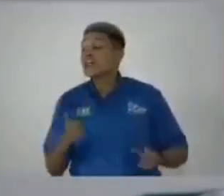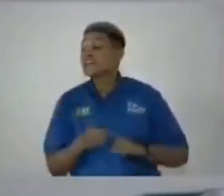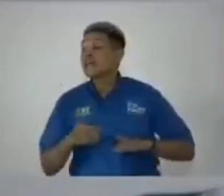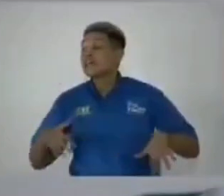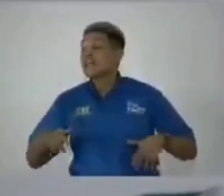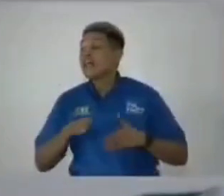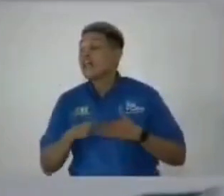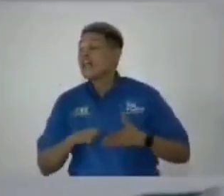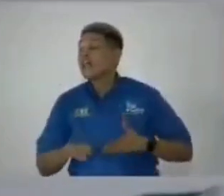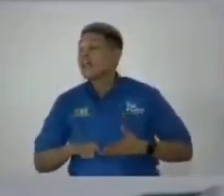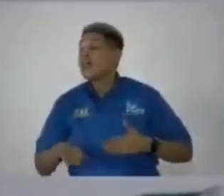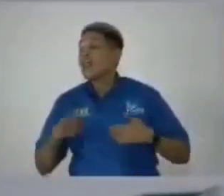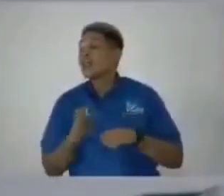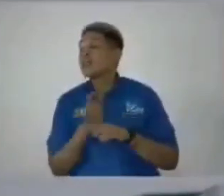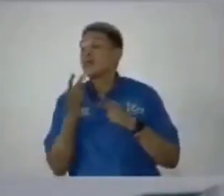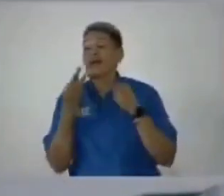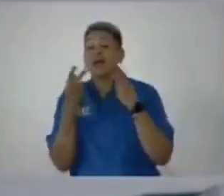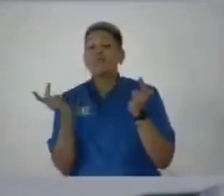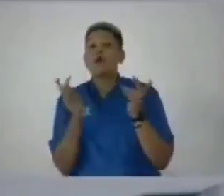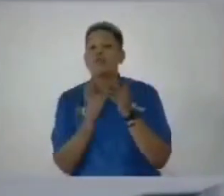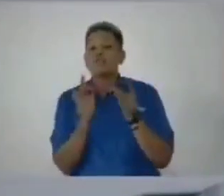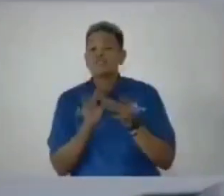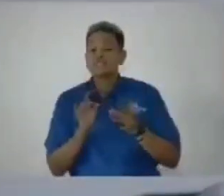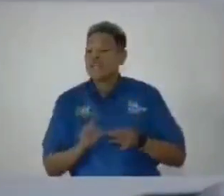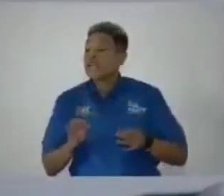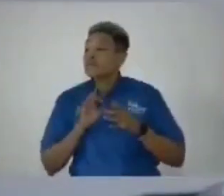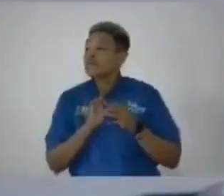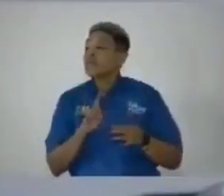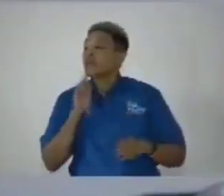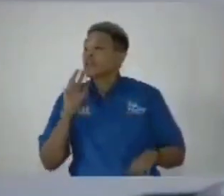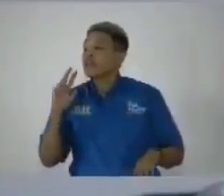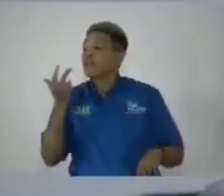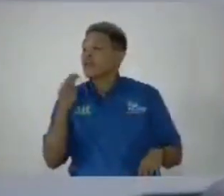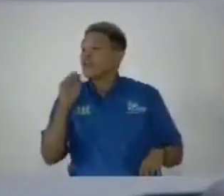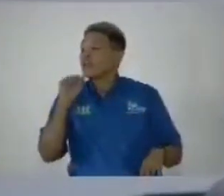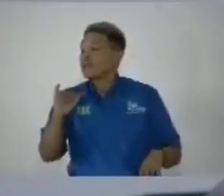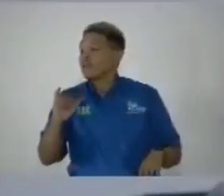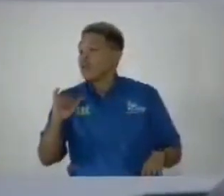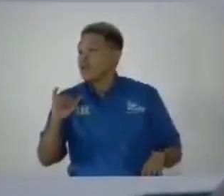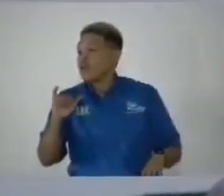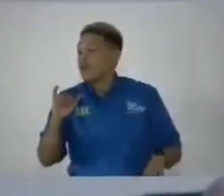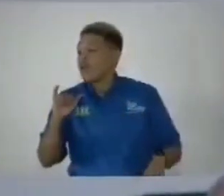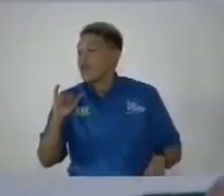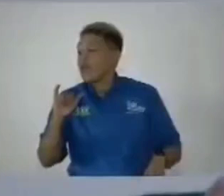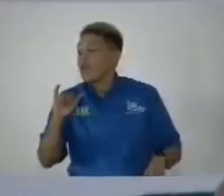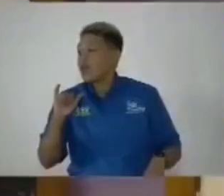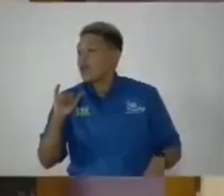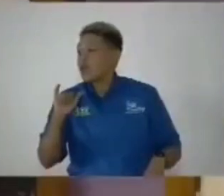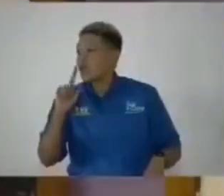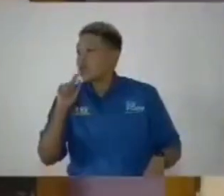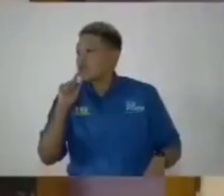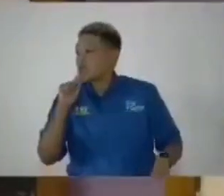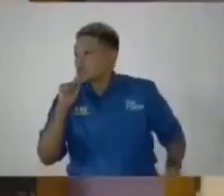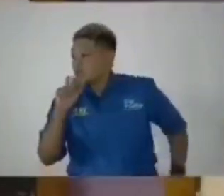not write. They made a public statement on the 3rd of May 2023.